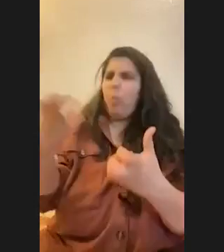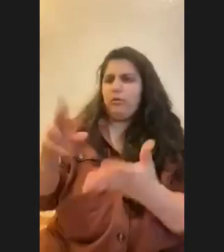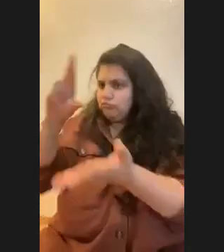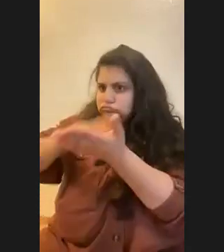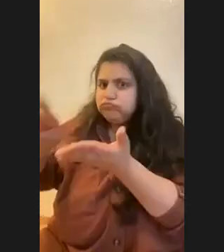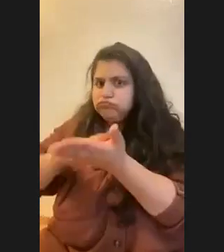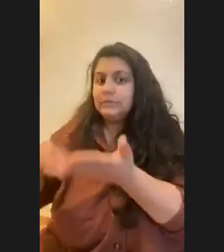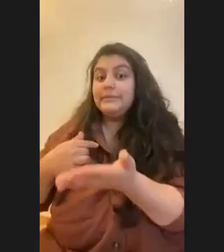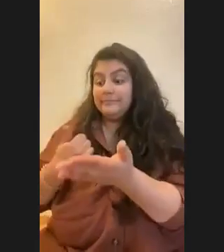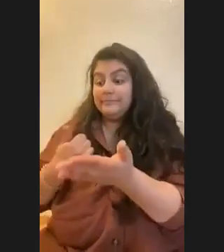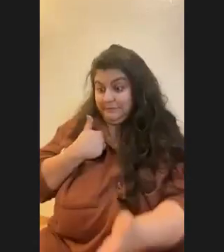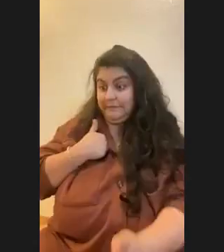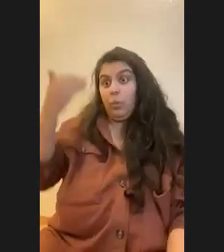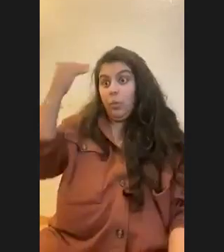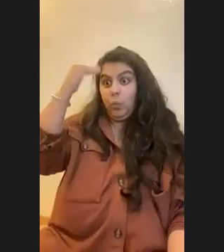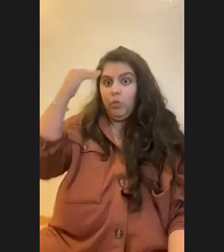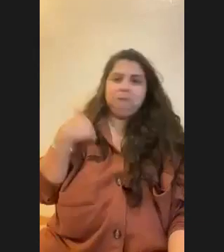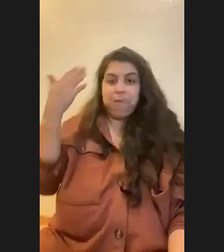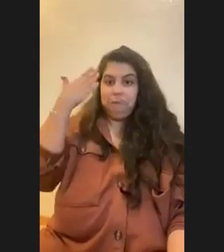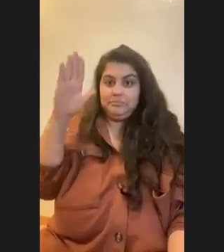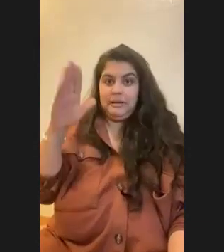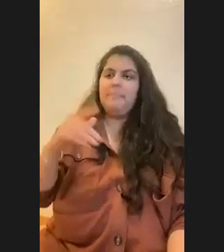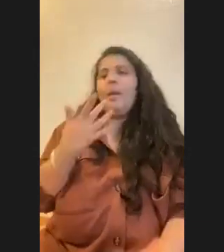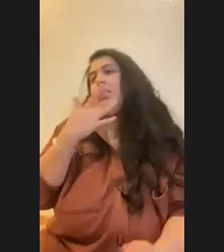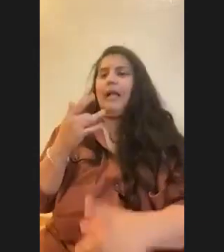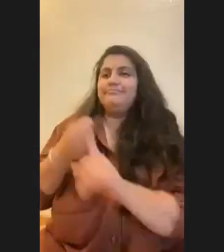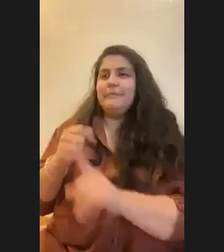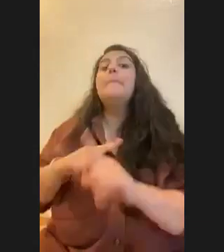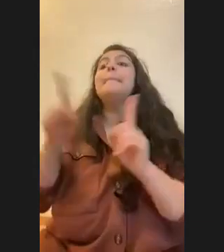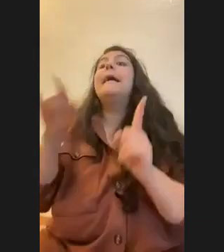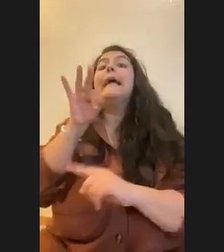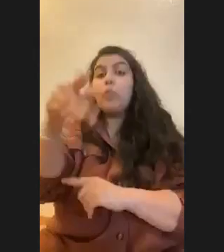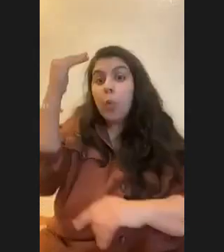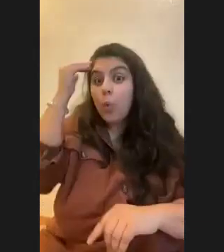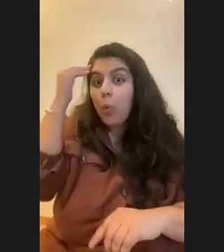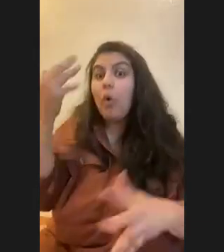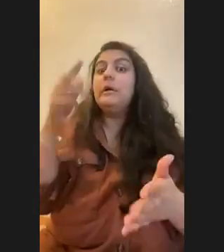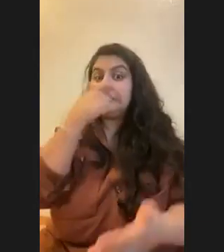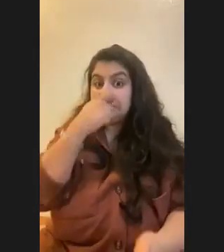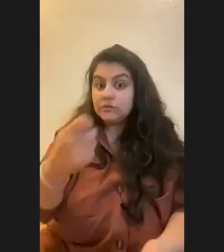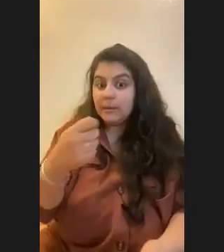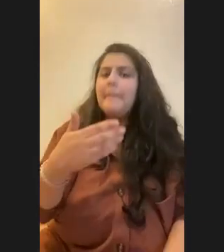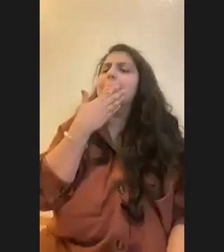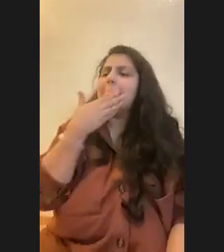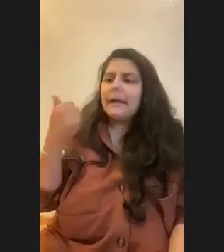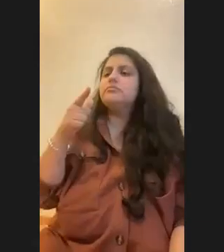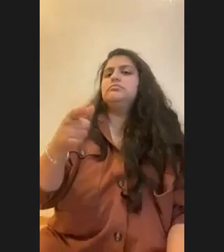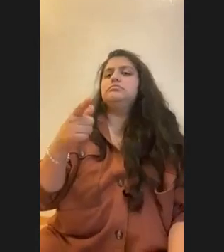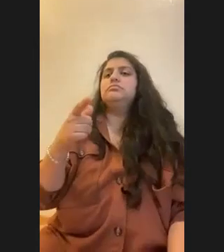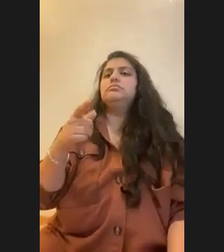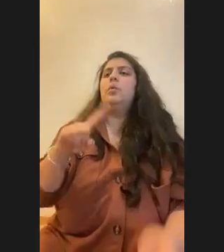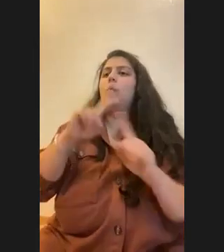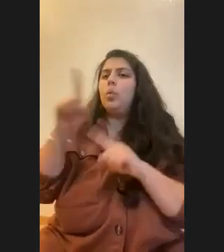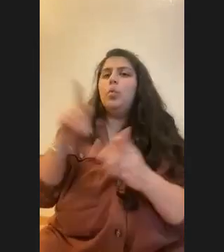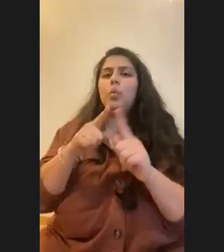didn't, it was kind of luck. Uh, but if you know, from the start that you're interested in it, looking like whatever school you go into